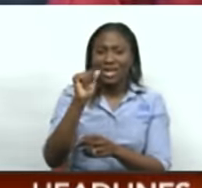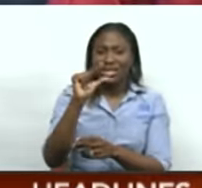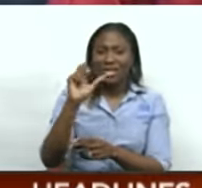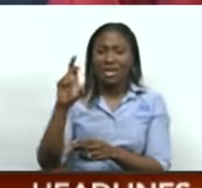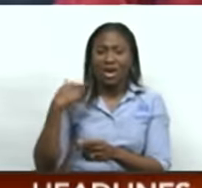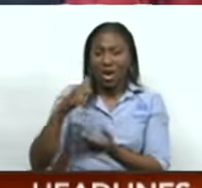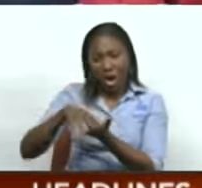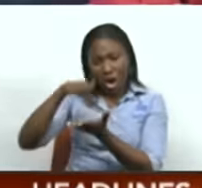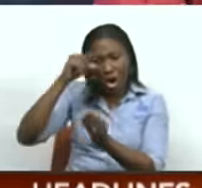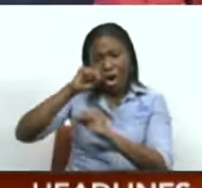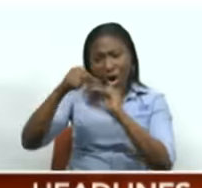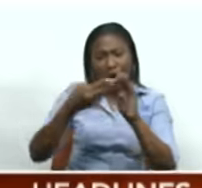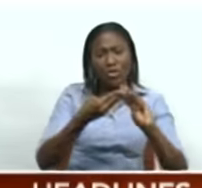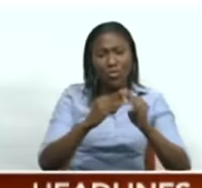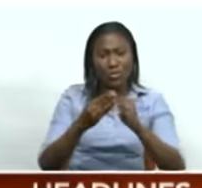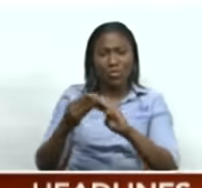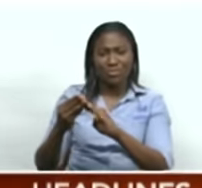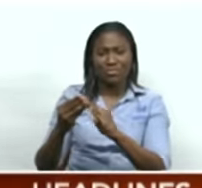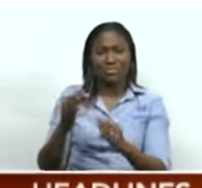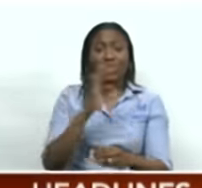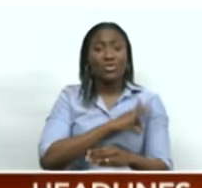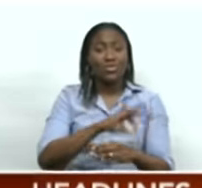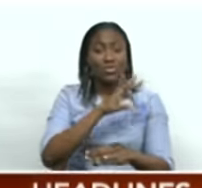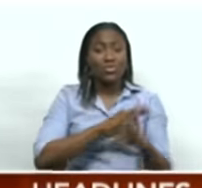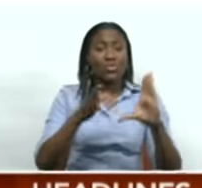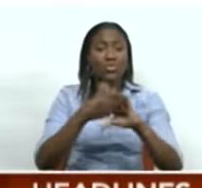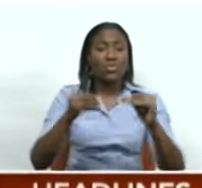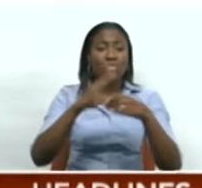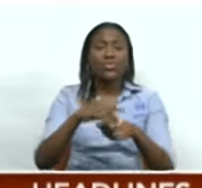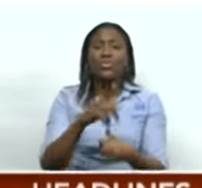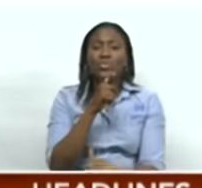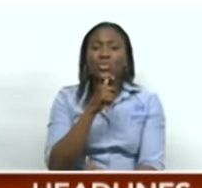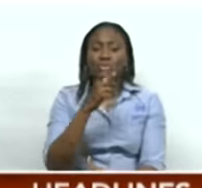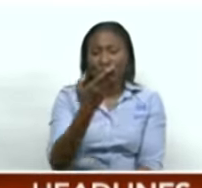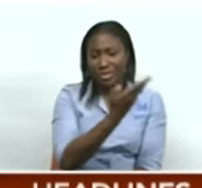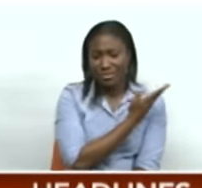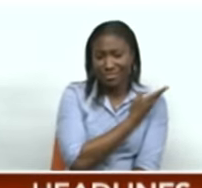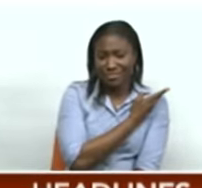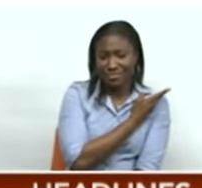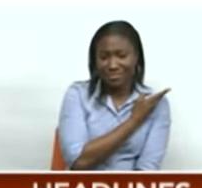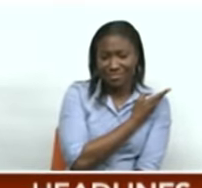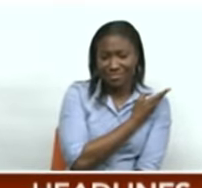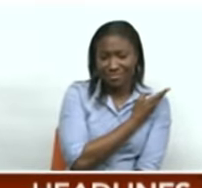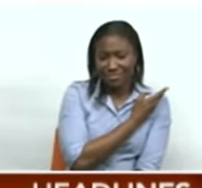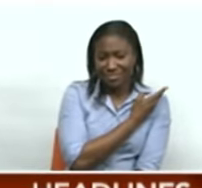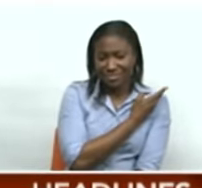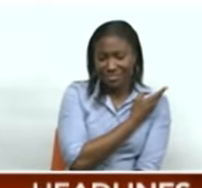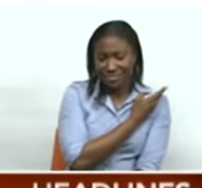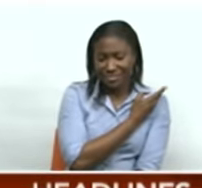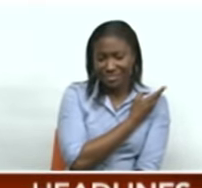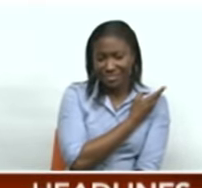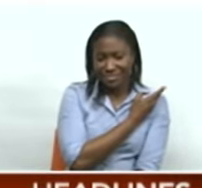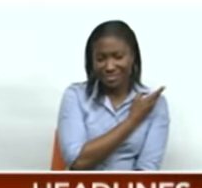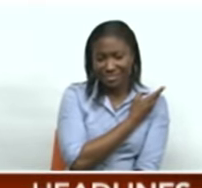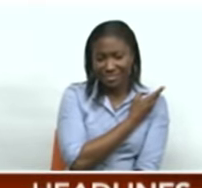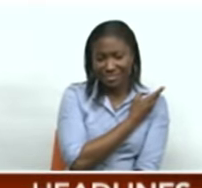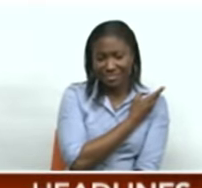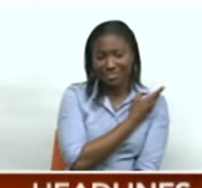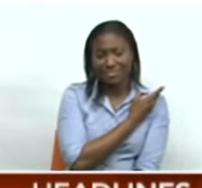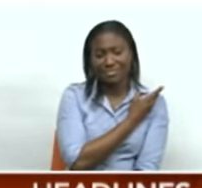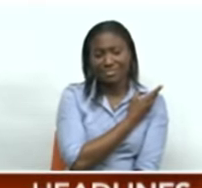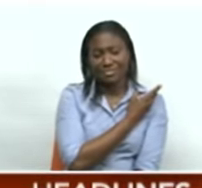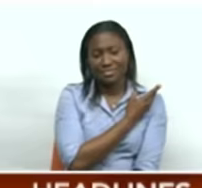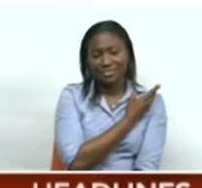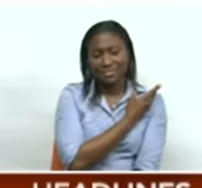community they have formed. Tonight's Diwali feature brought to you by Lighting Paradise, Felicity Community Pharmacy, Prem Sings,